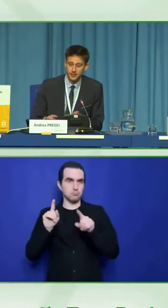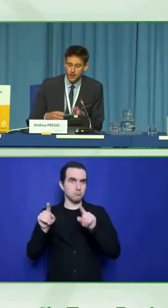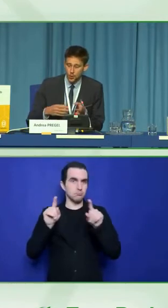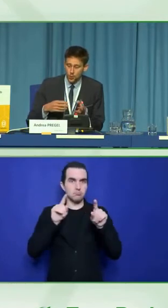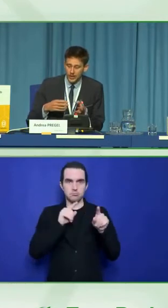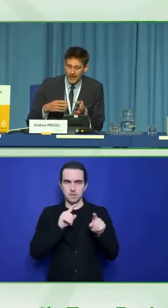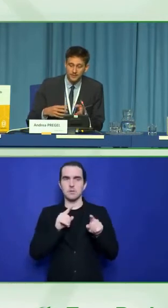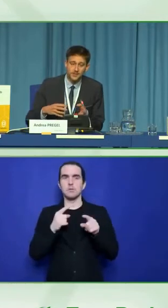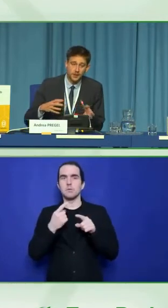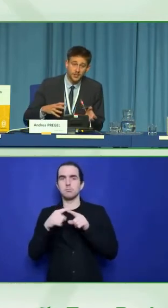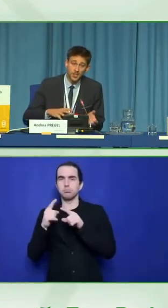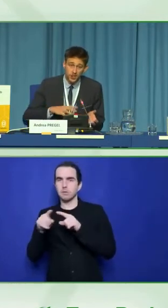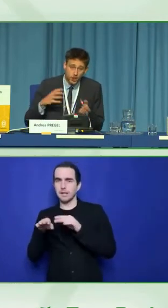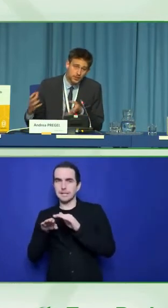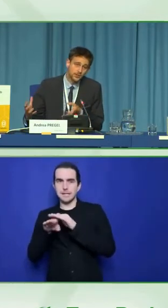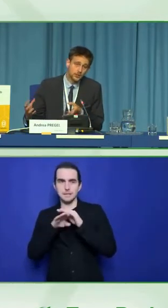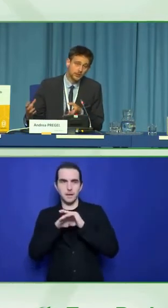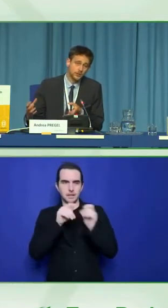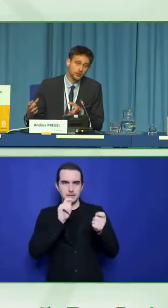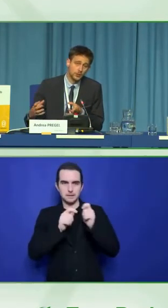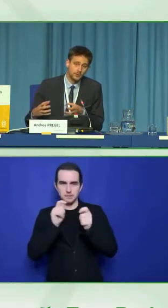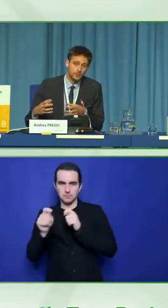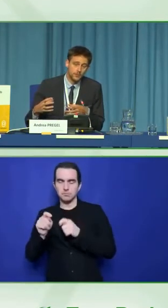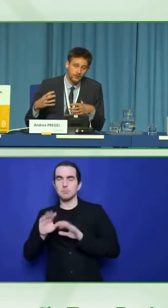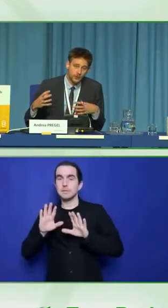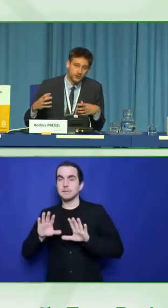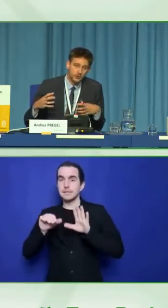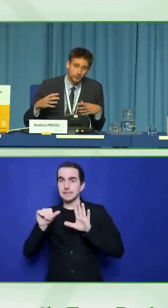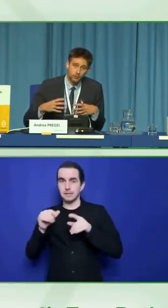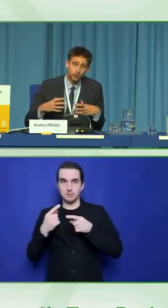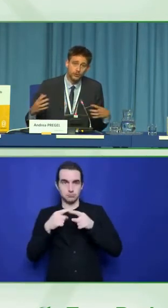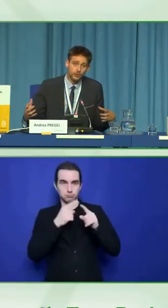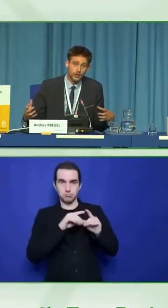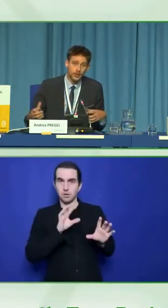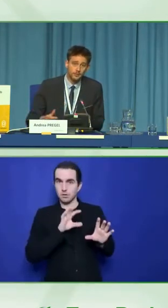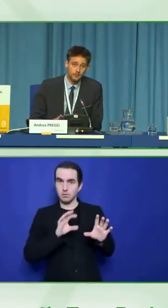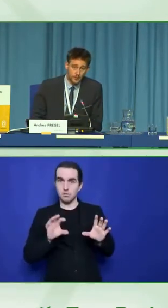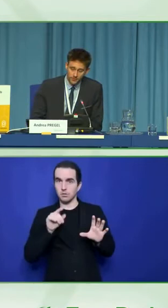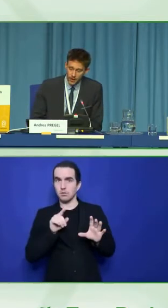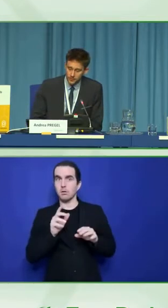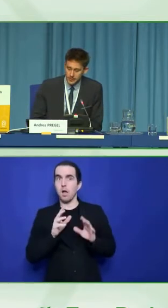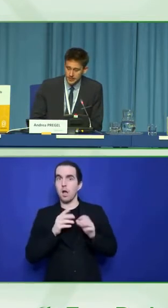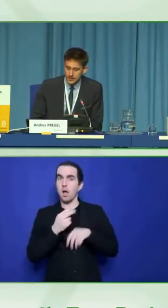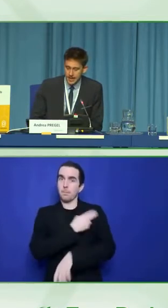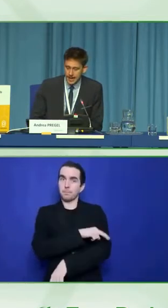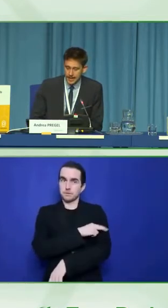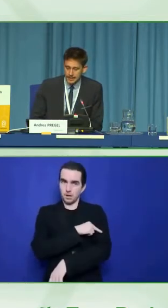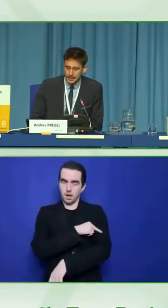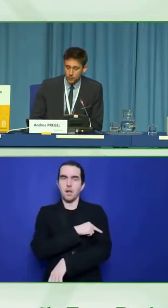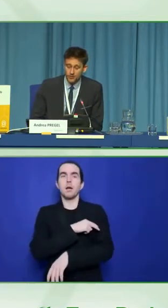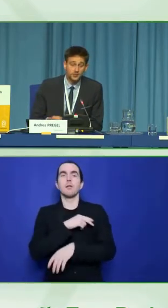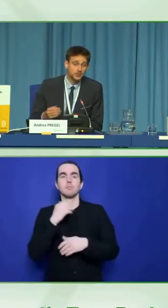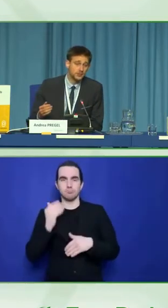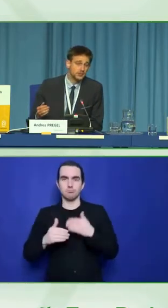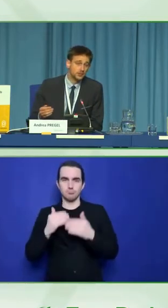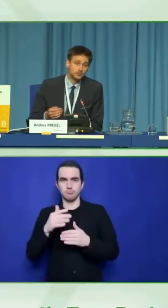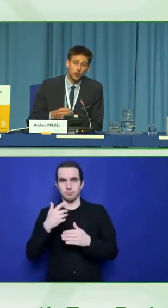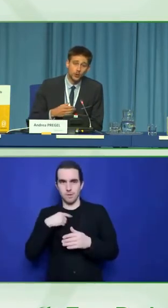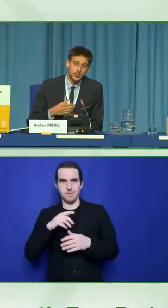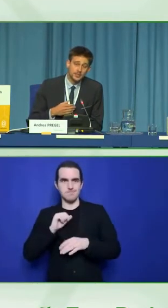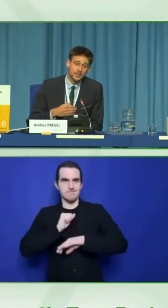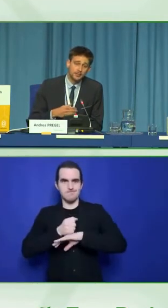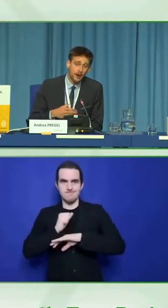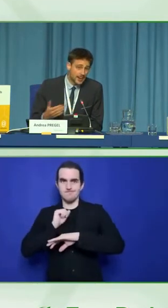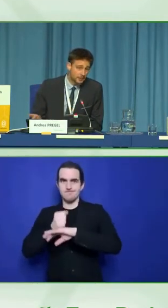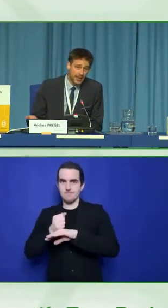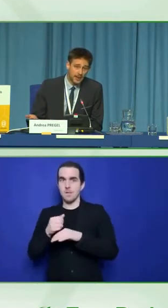siteservice, we have developed an alternative version of the toolkit, more focusing on the broader built environment. And we've used this to